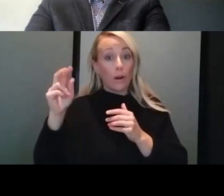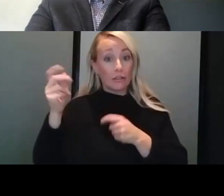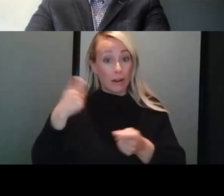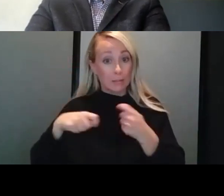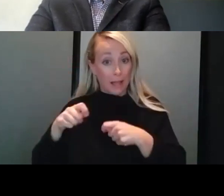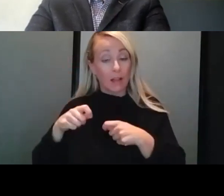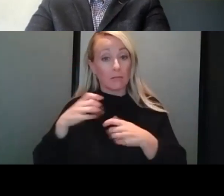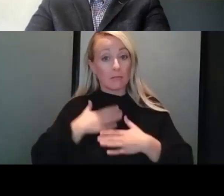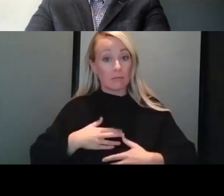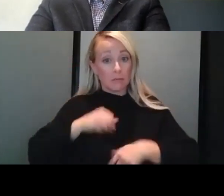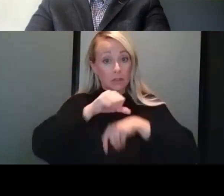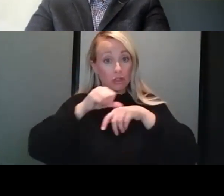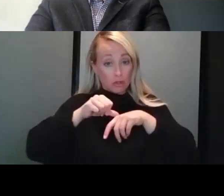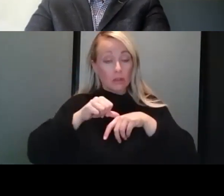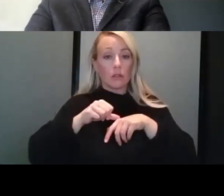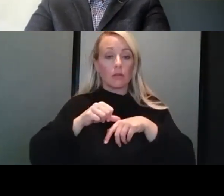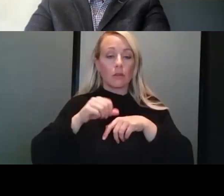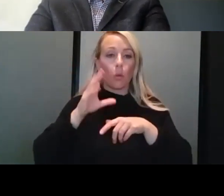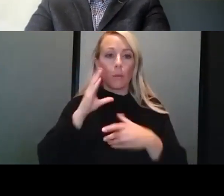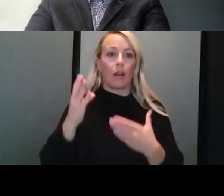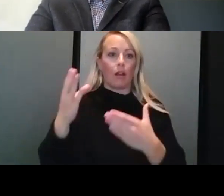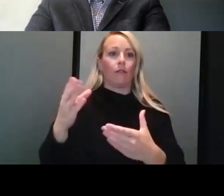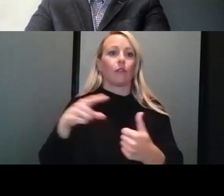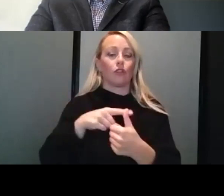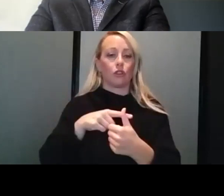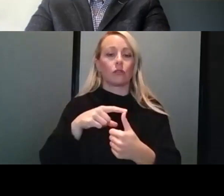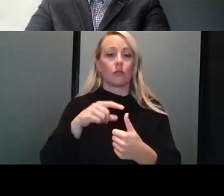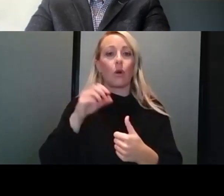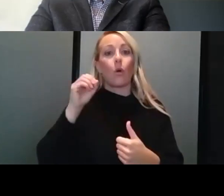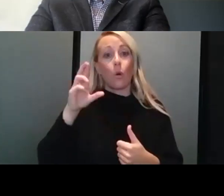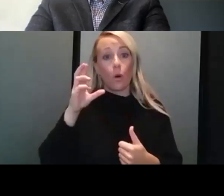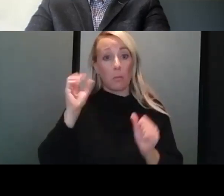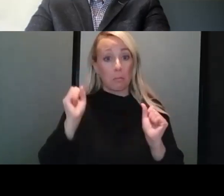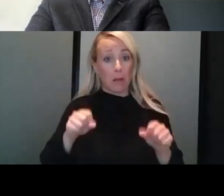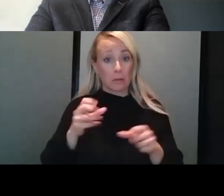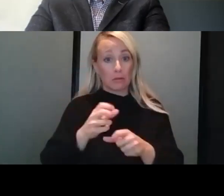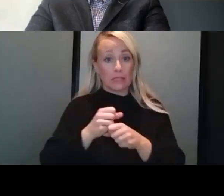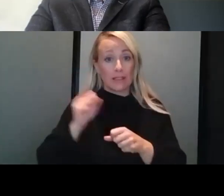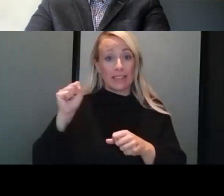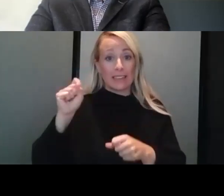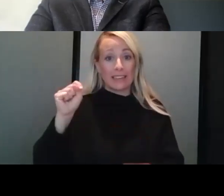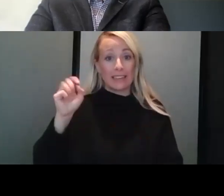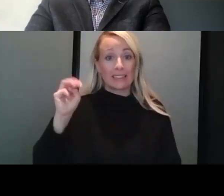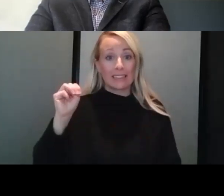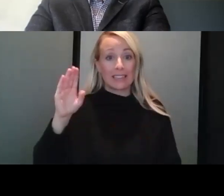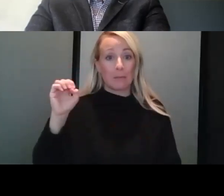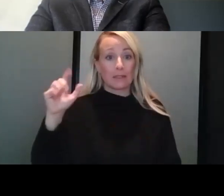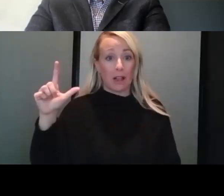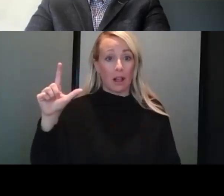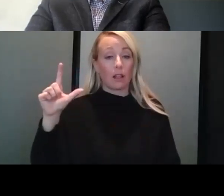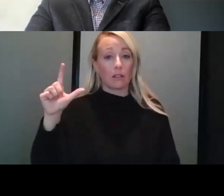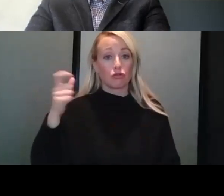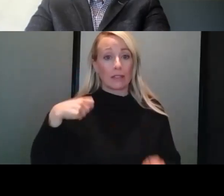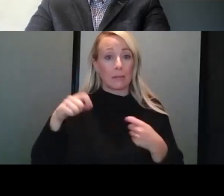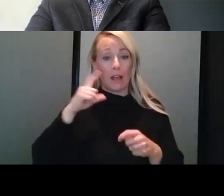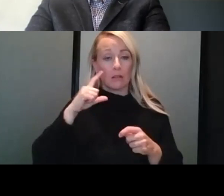the immune system. They are receiving a stem cell transplant within the last two years or are